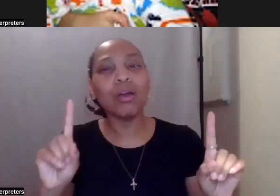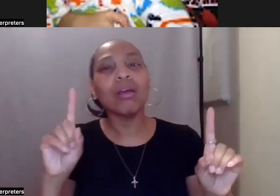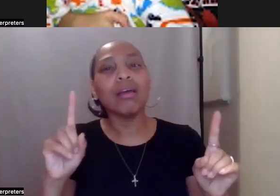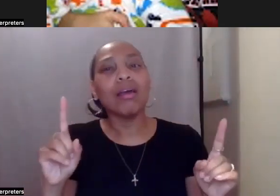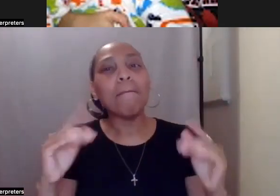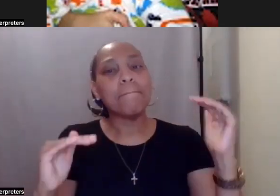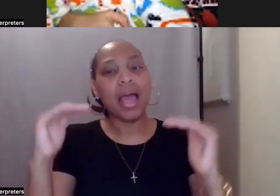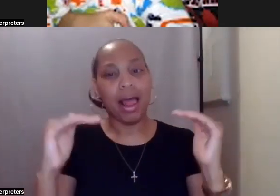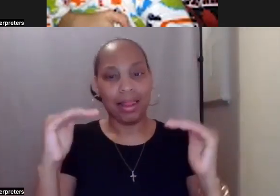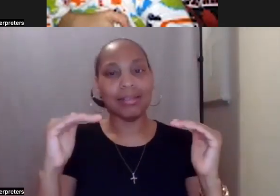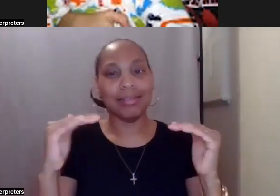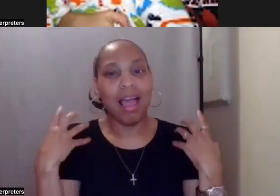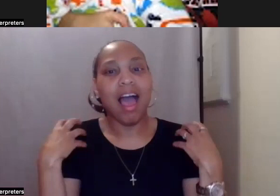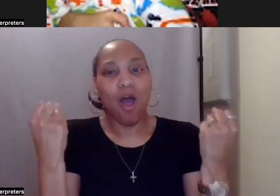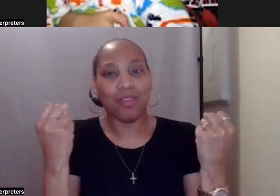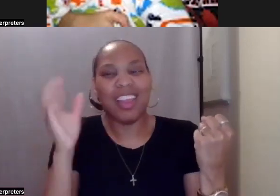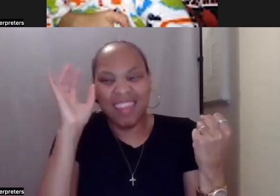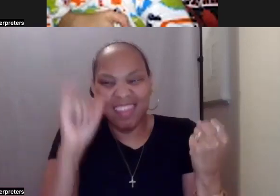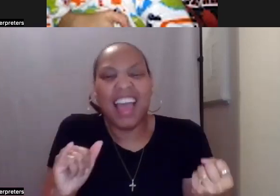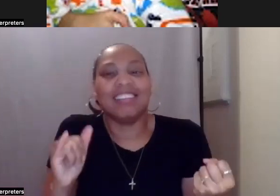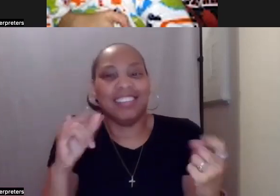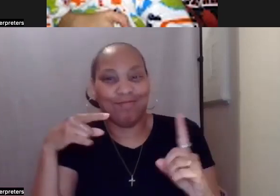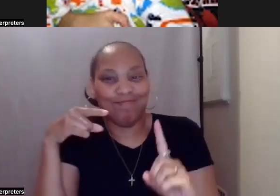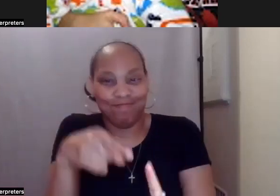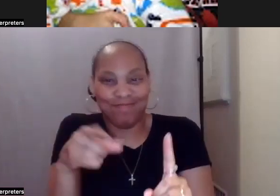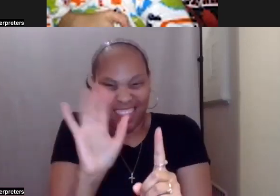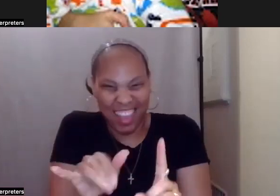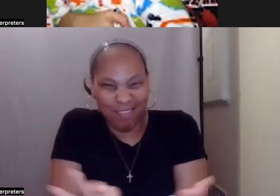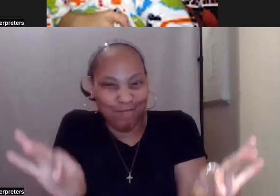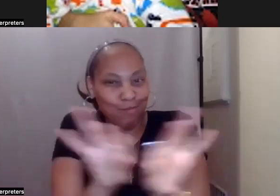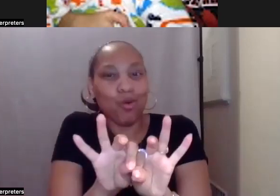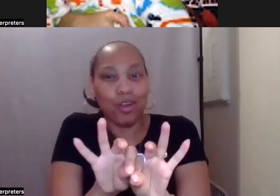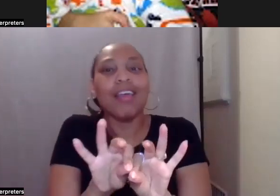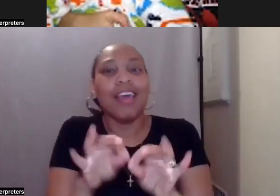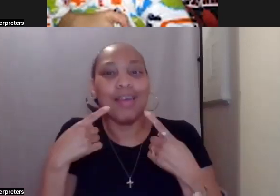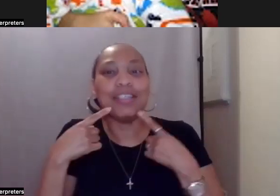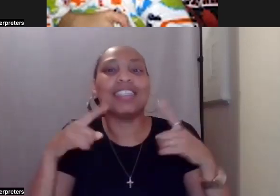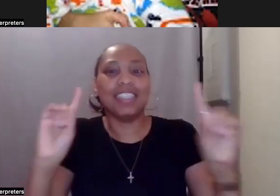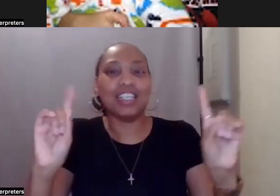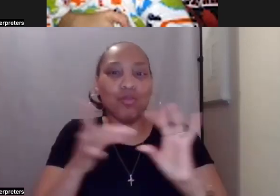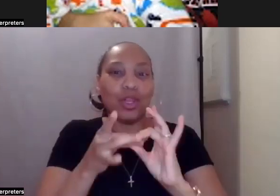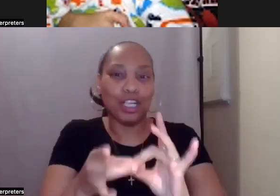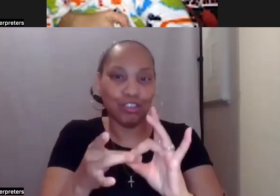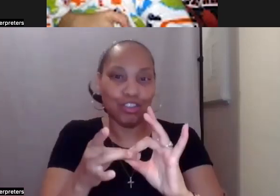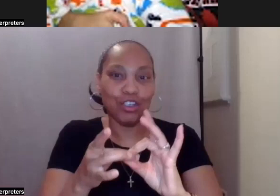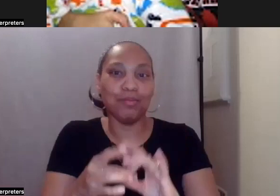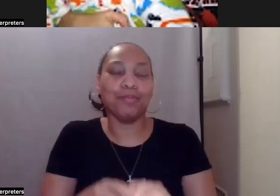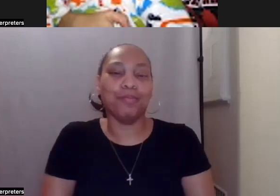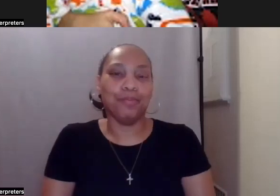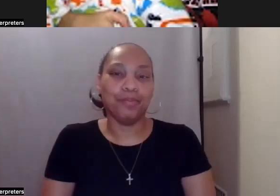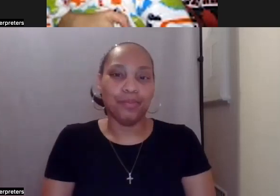is what makes it worse work. And, and the shared interests, um, is what makes and develops those